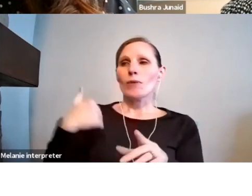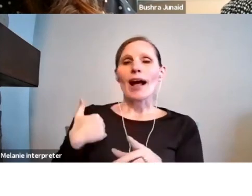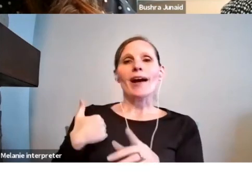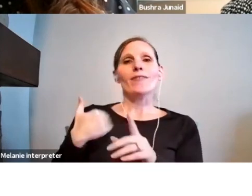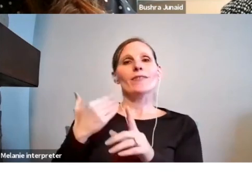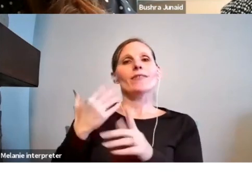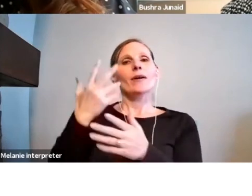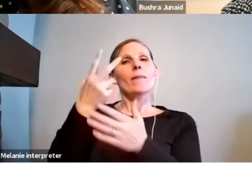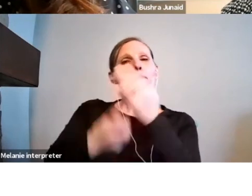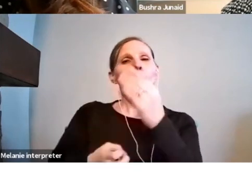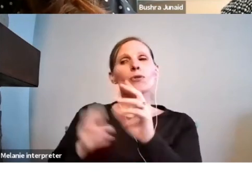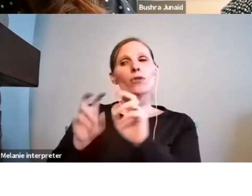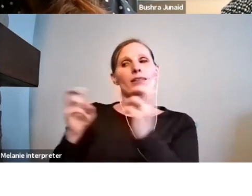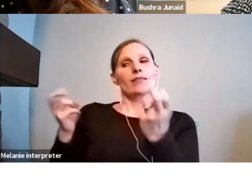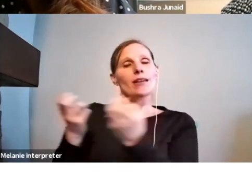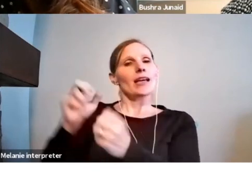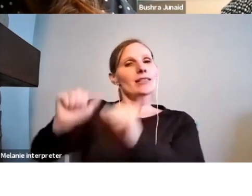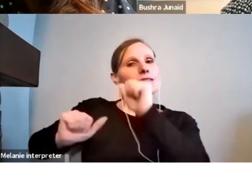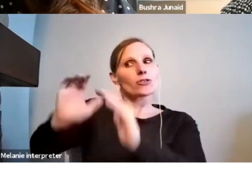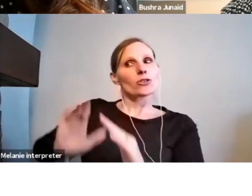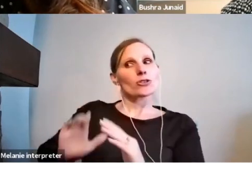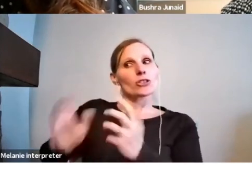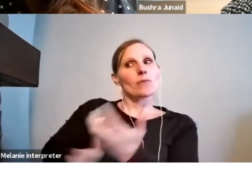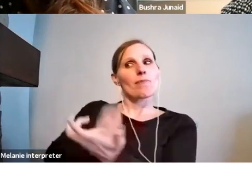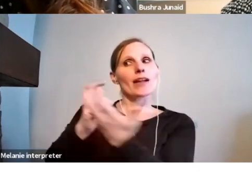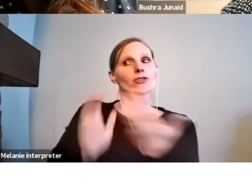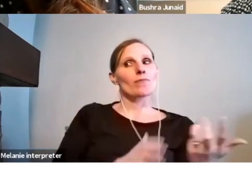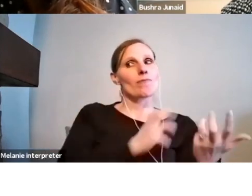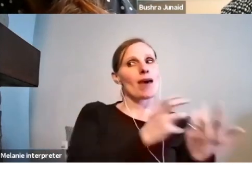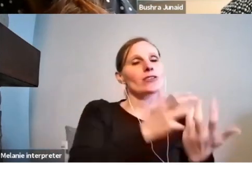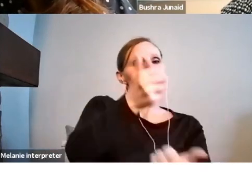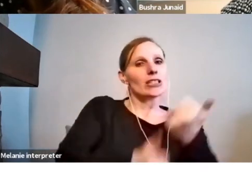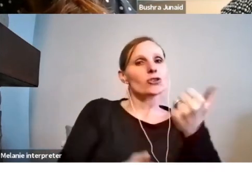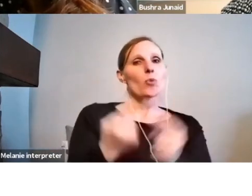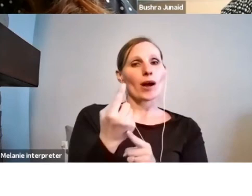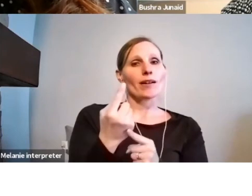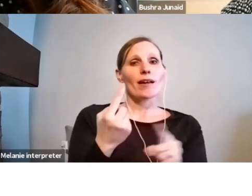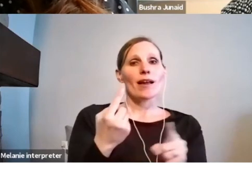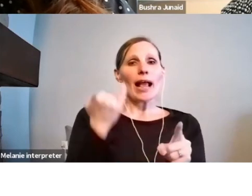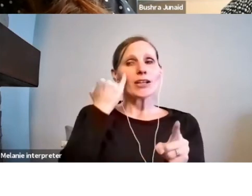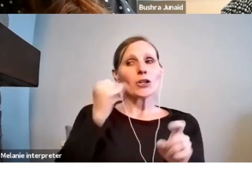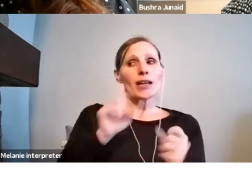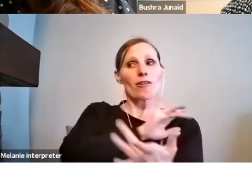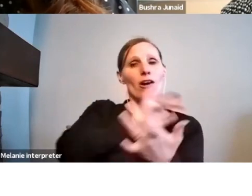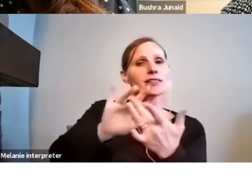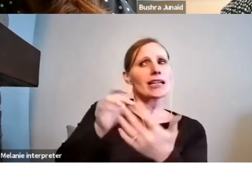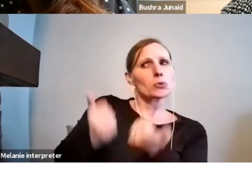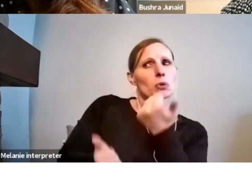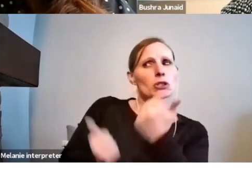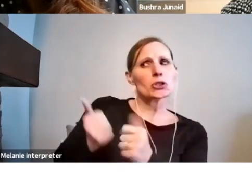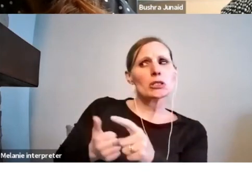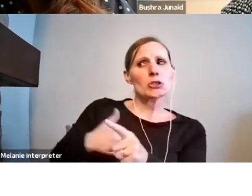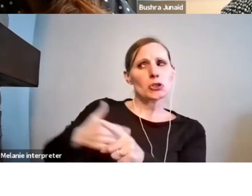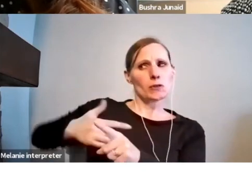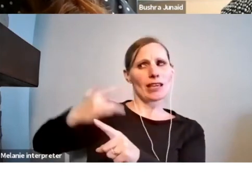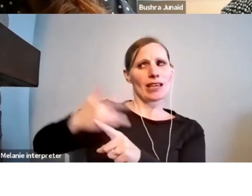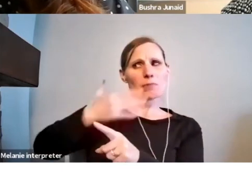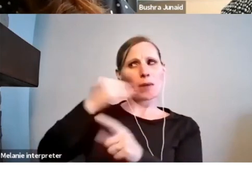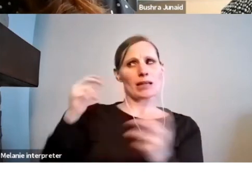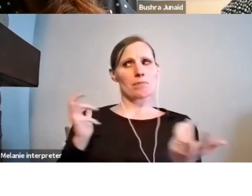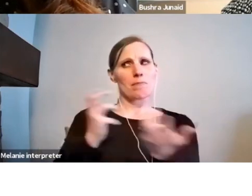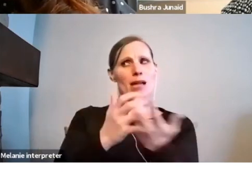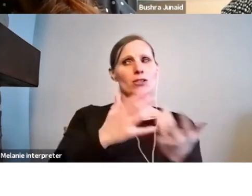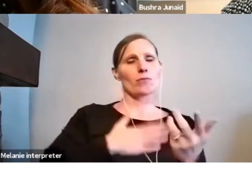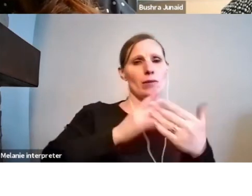artists and visual staff are available to help you figure out which is the best fit for the project that you want to do.